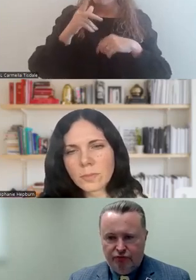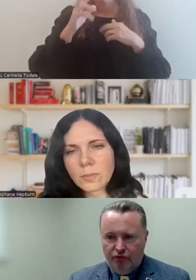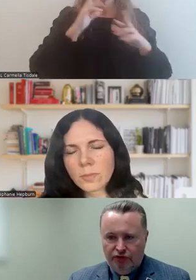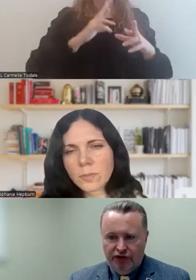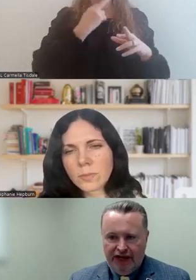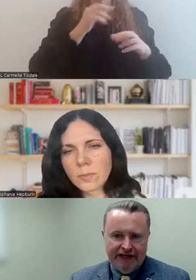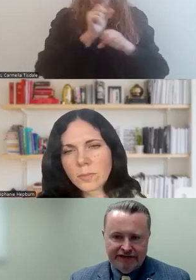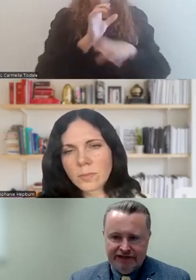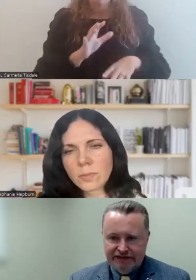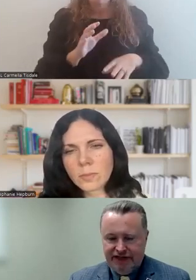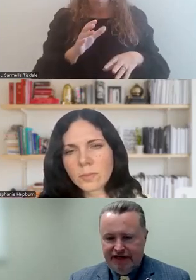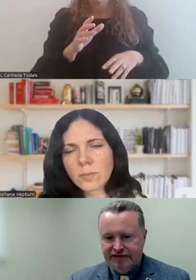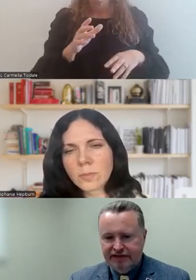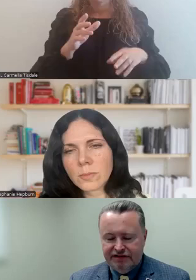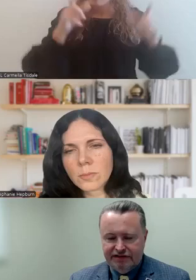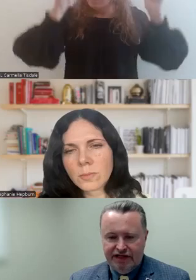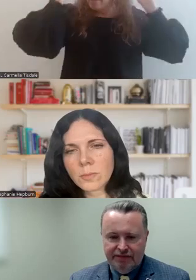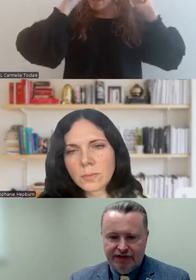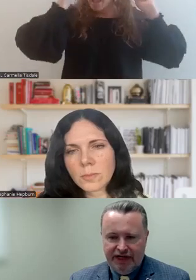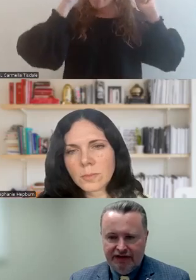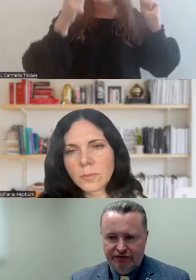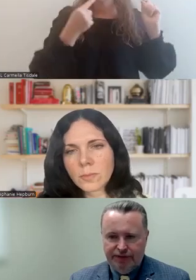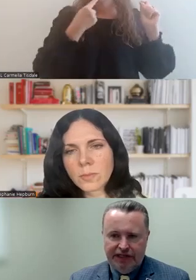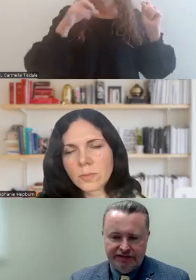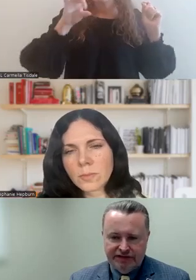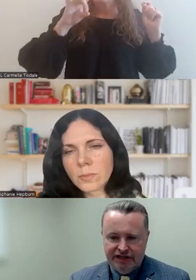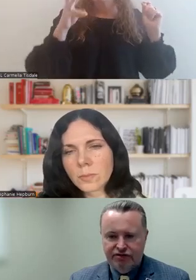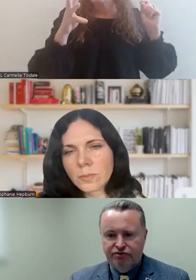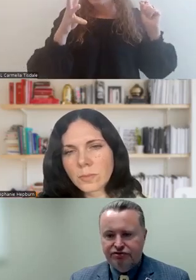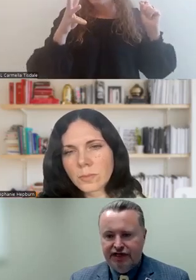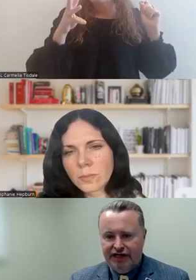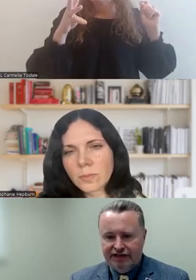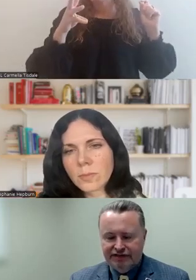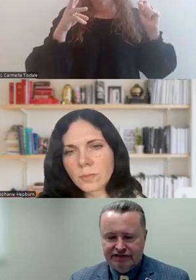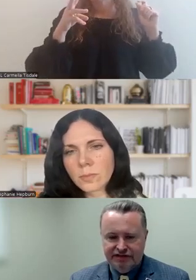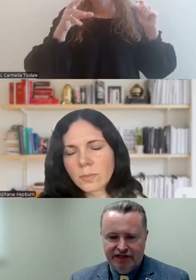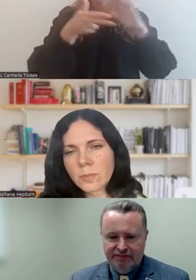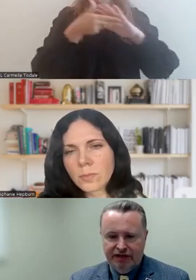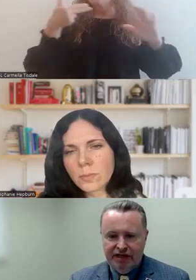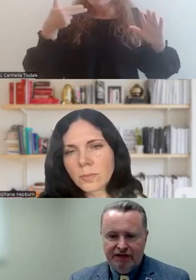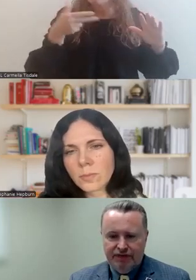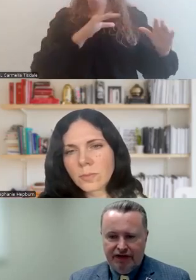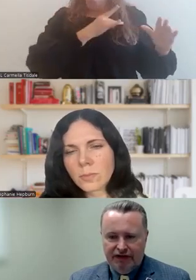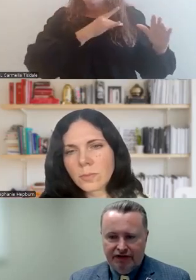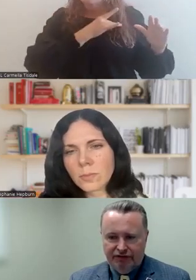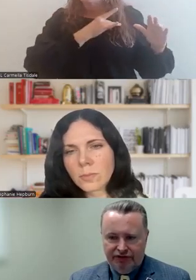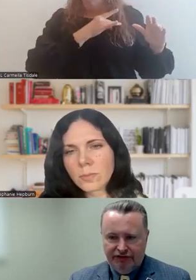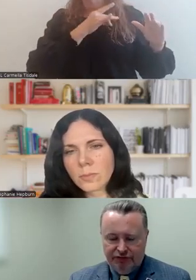workers wore hats that said 86 the stigma, they had their pens they used had 86 the stigma,